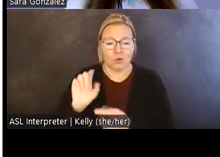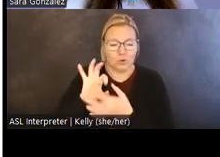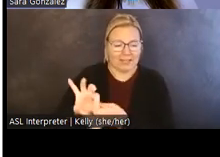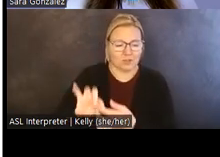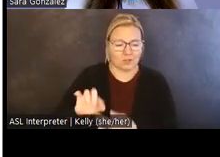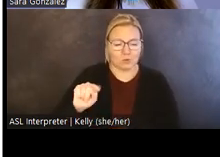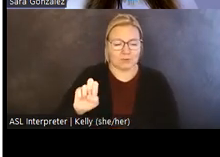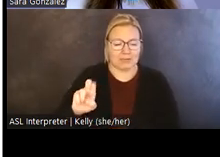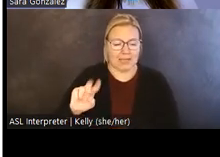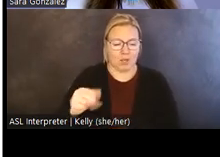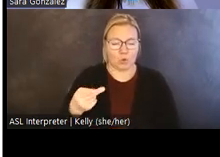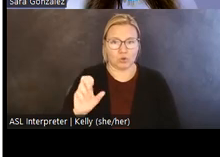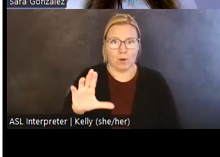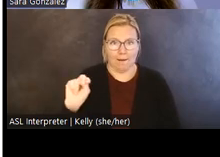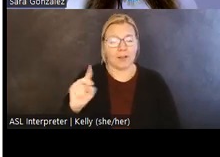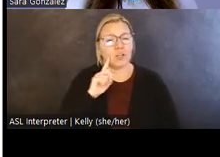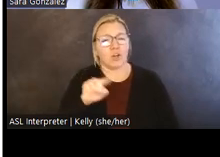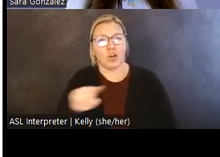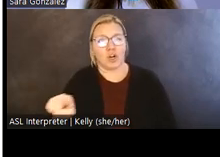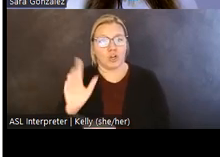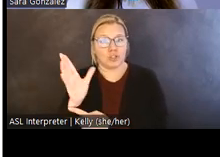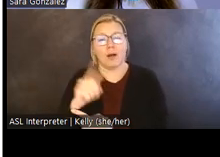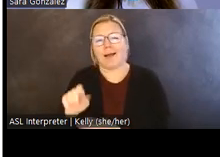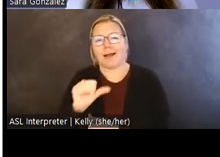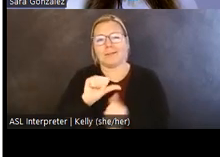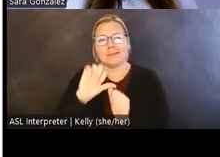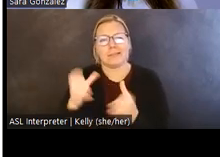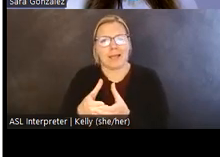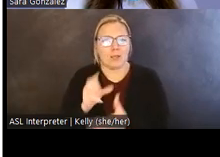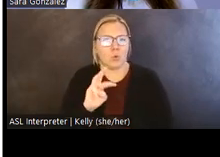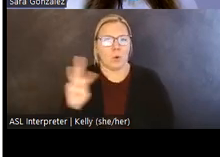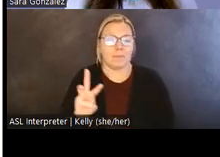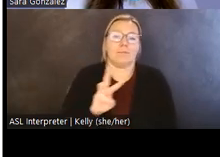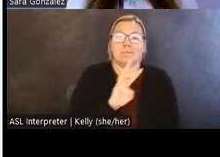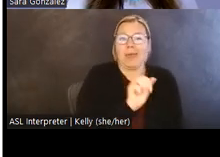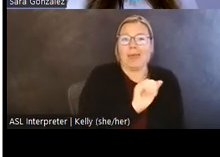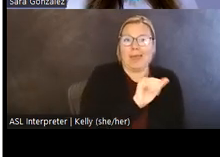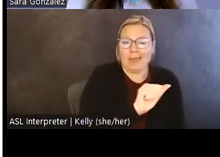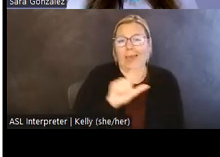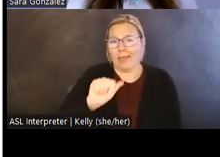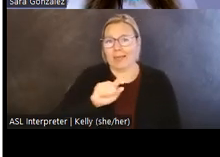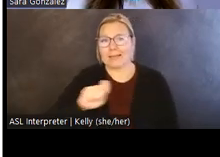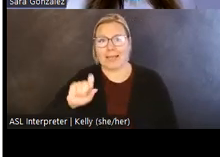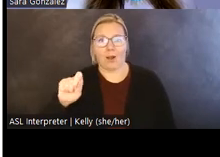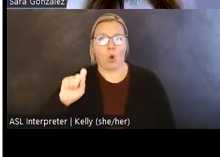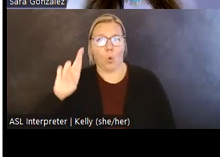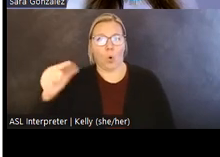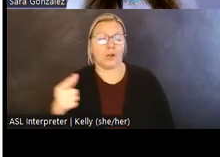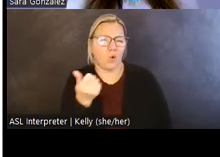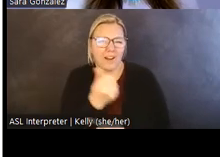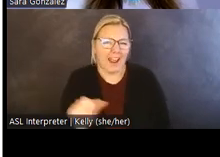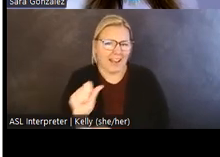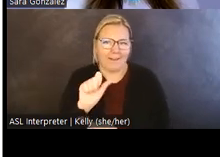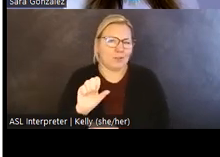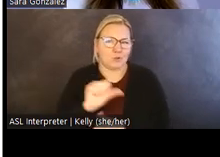Zoom link for Dr. Clayton's talk on our Society website, aia-la.org, and you can also follow us on any of our